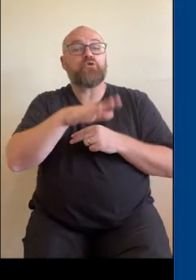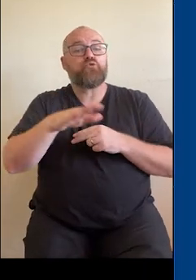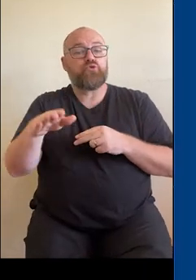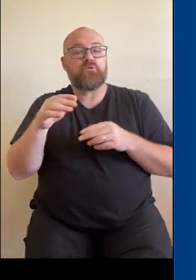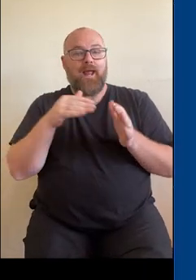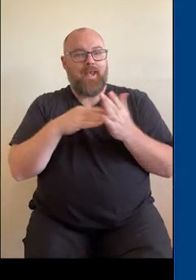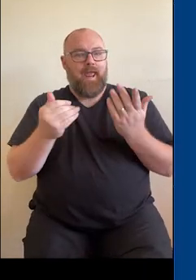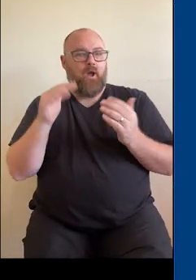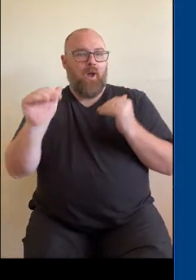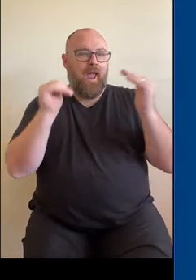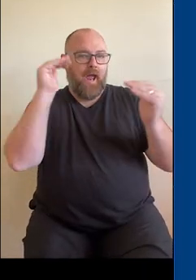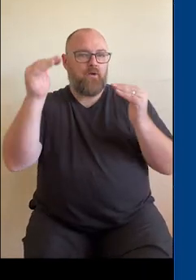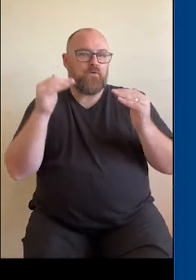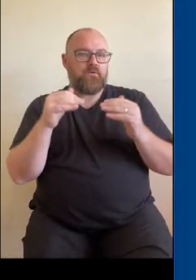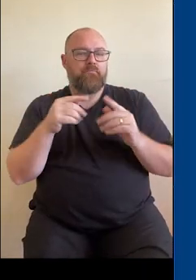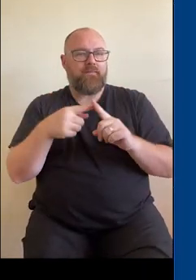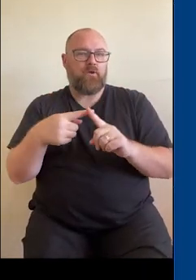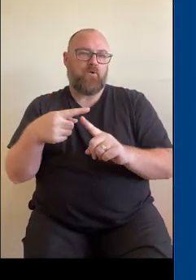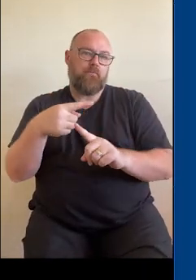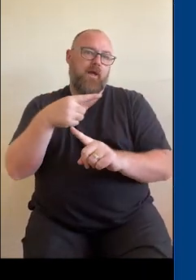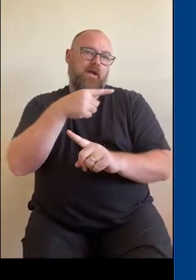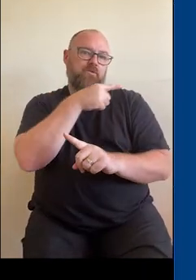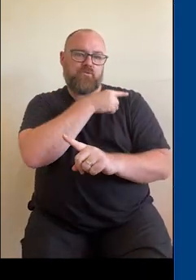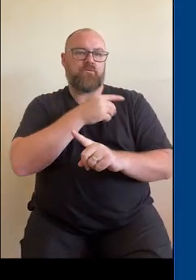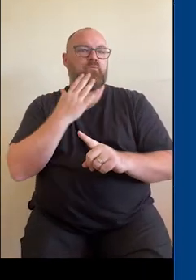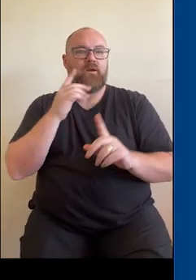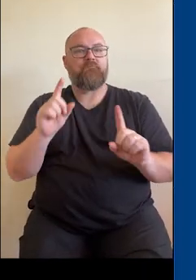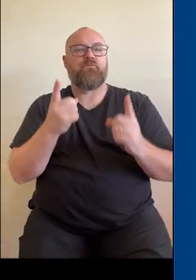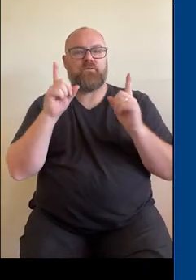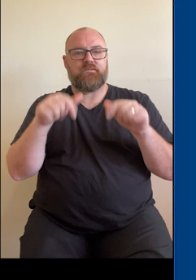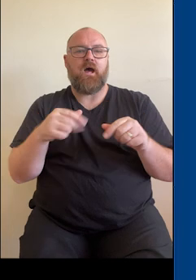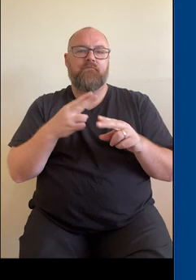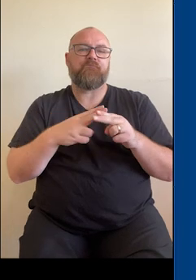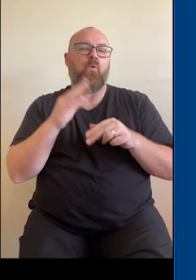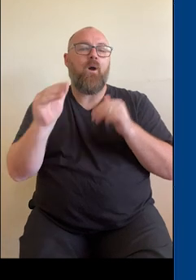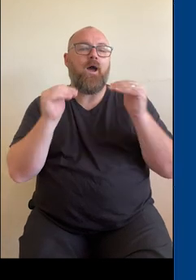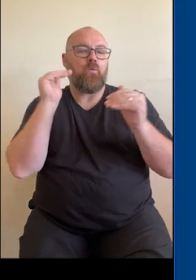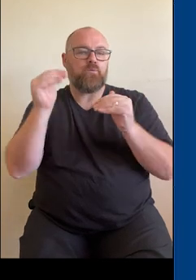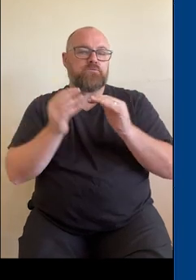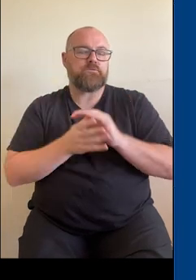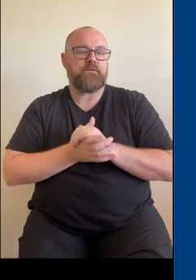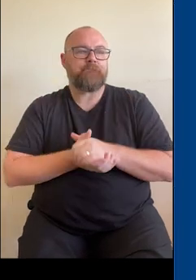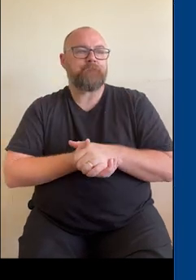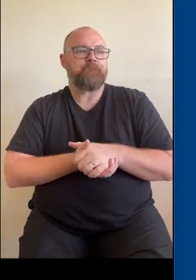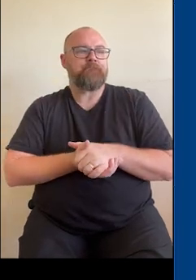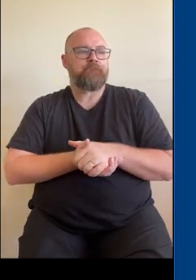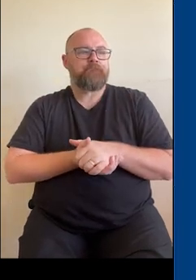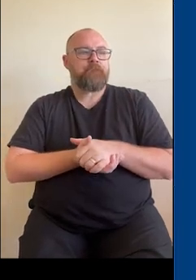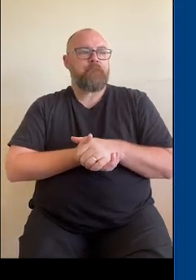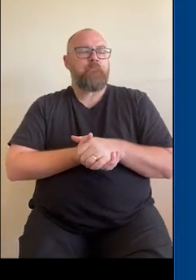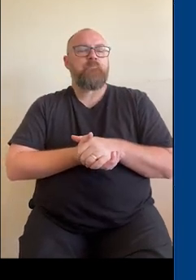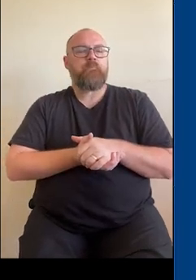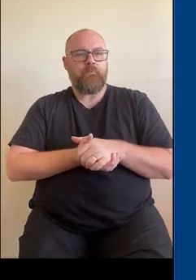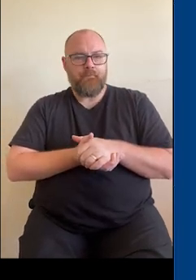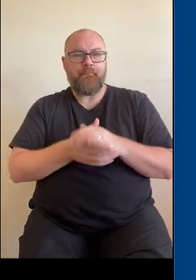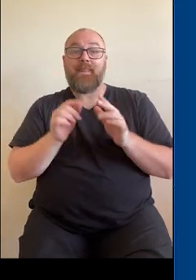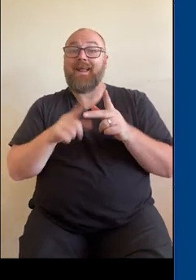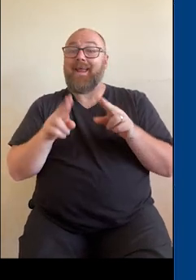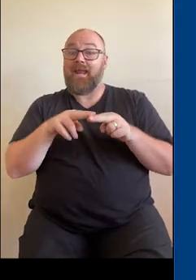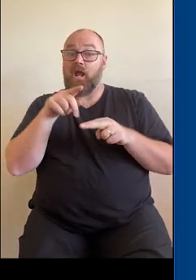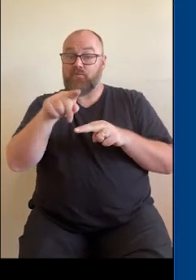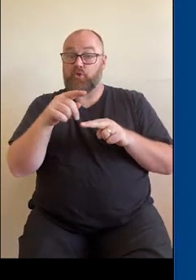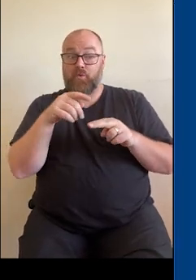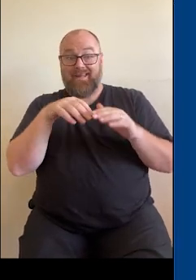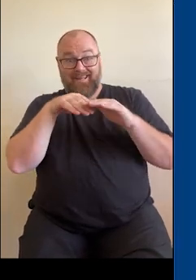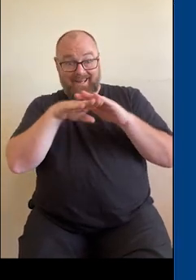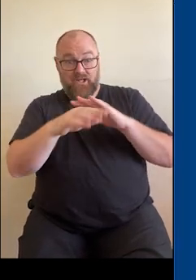but that goes all the way back to when it started being shared for adults. If you, as Tunde mentioned, go into your my